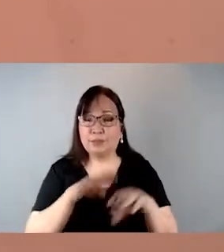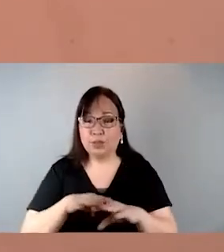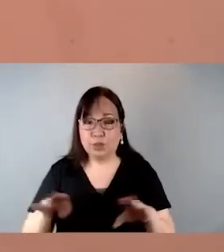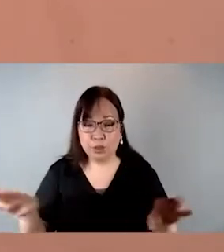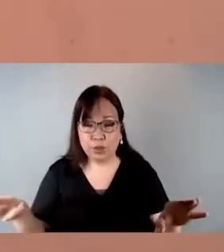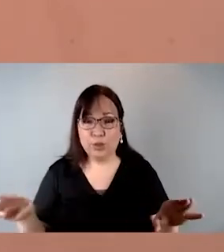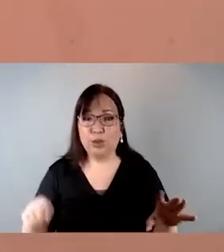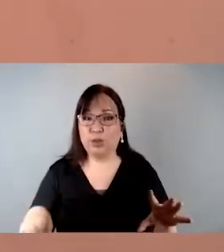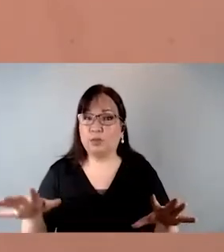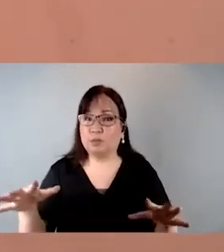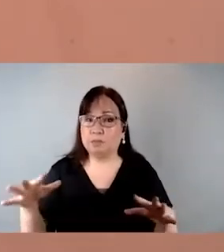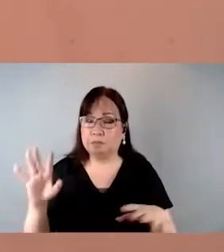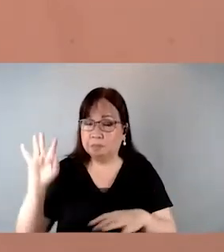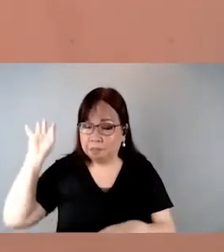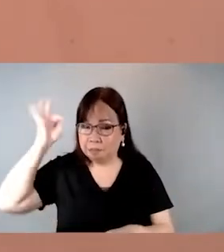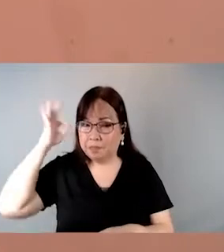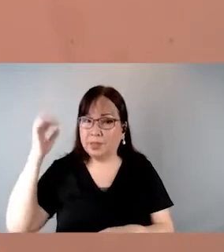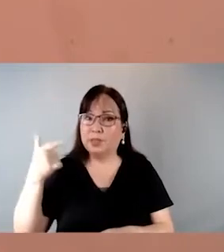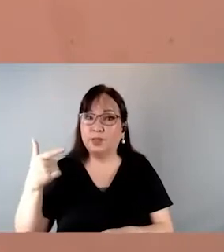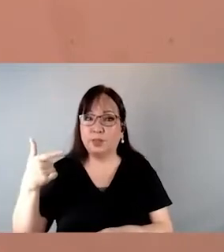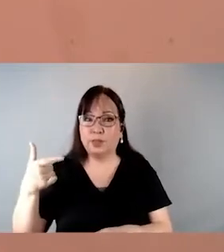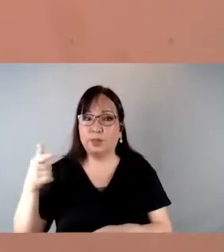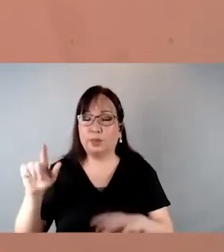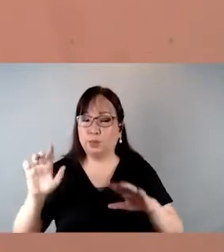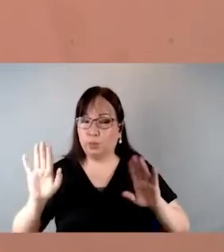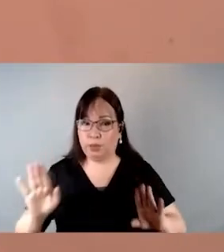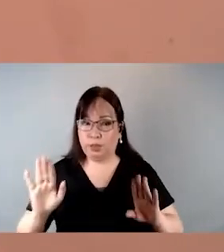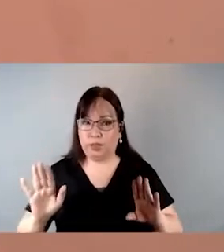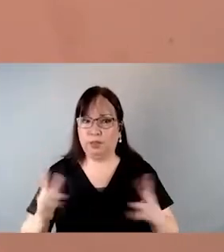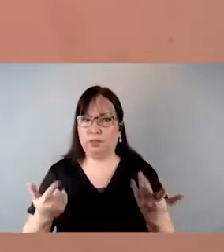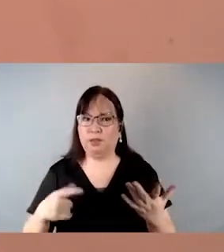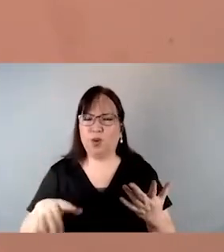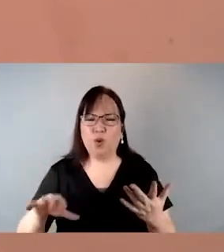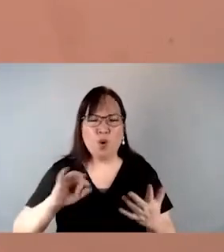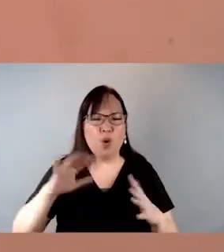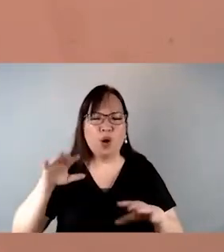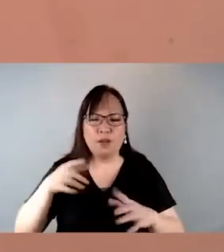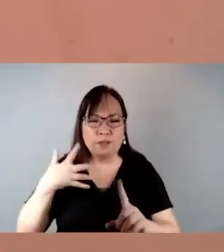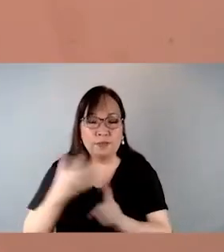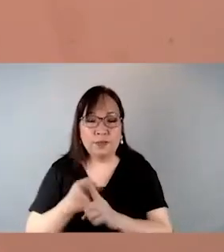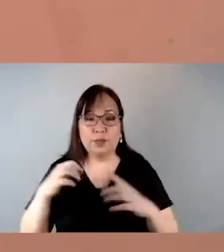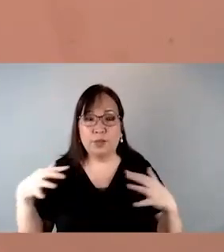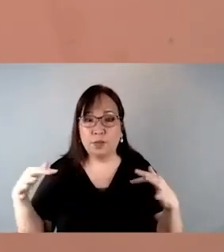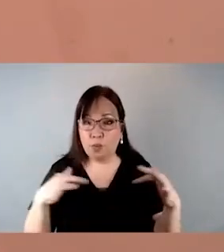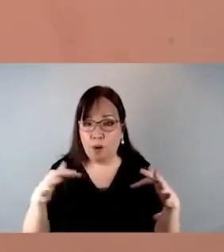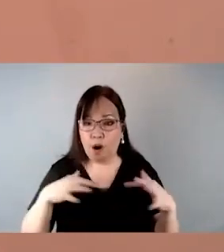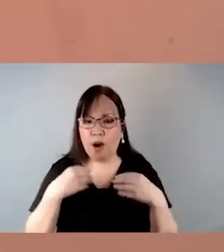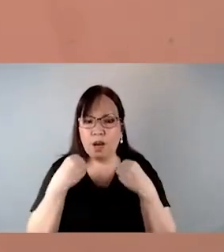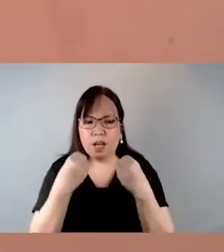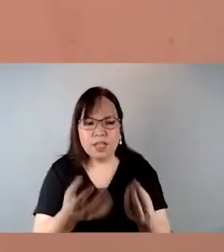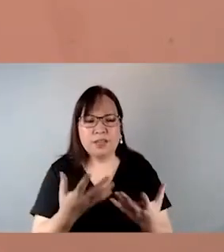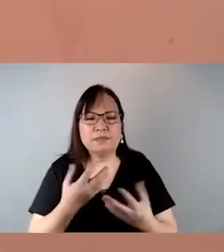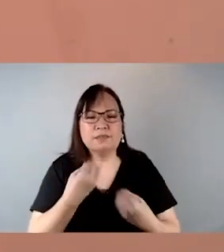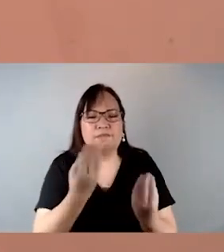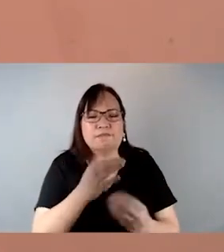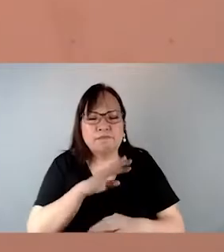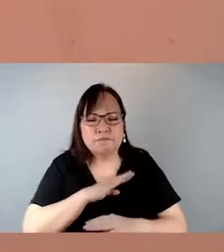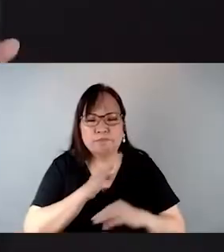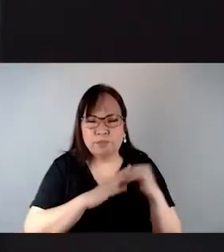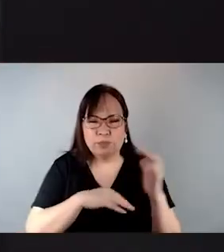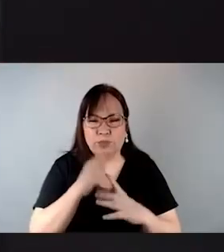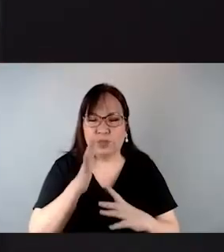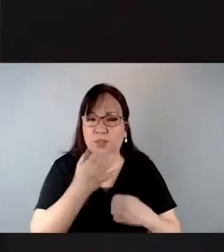of providing the victims of the war, particularly the children, with all necessary relief for their suffering.